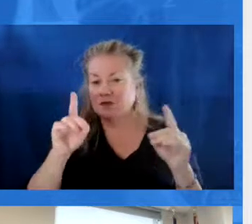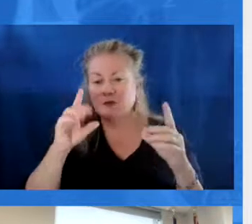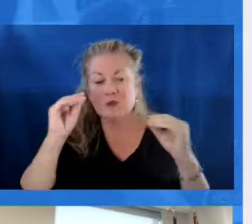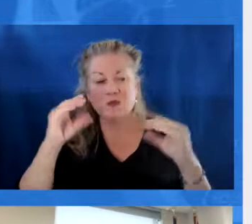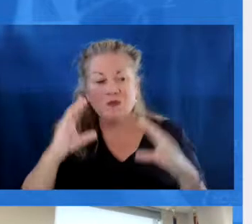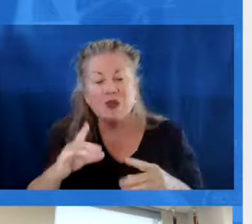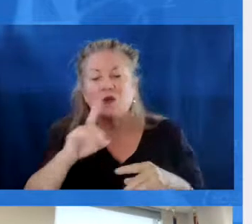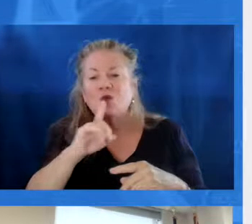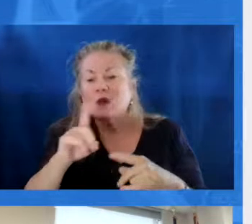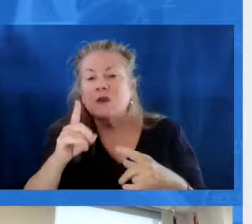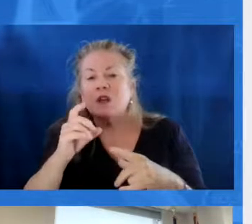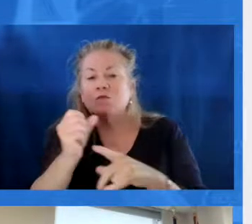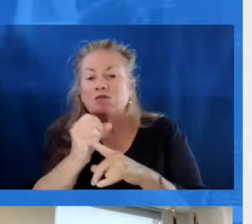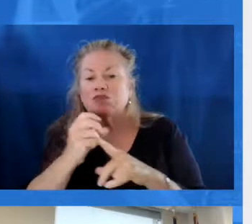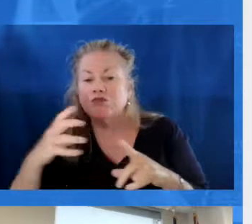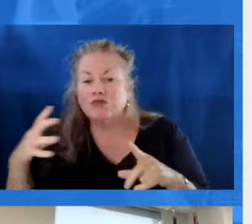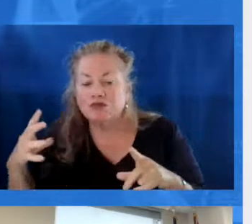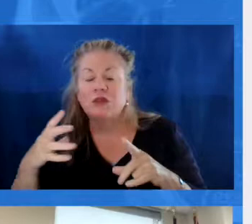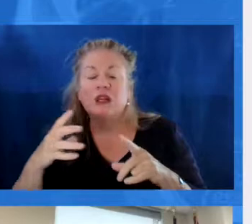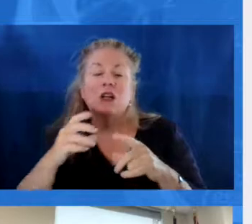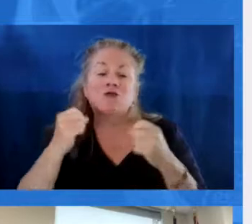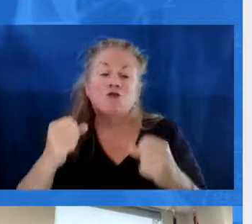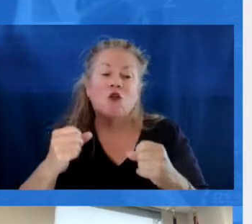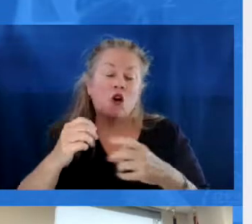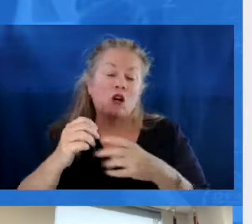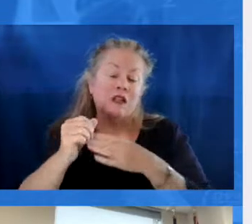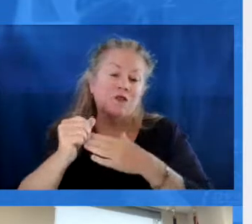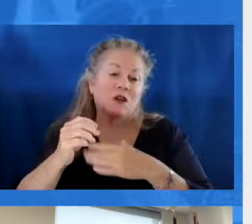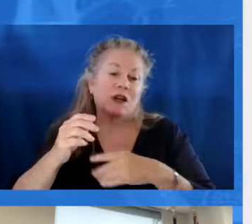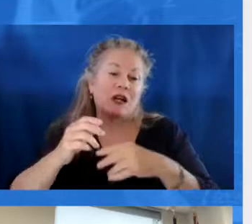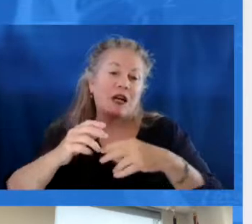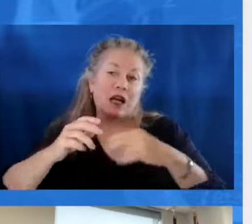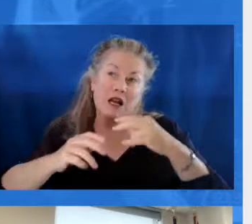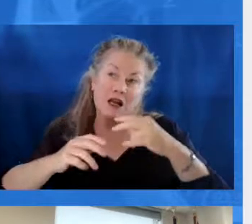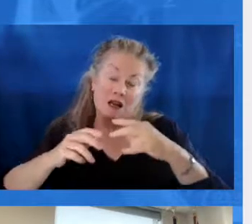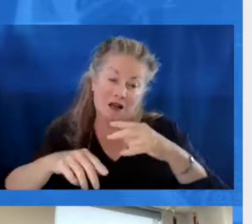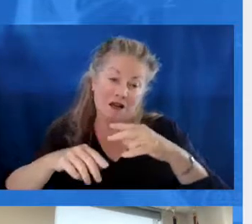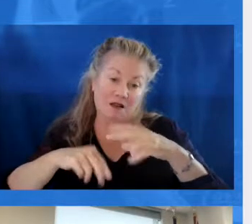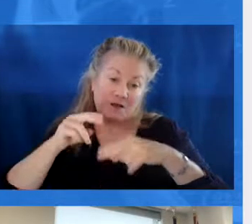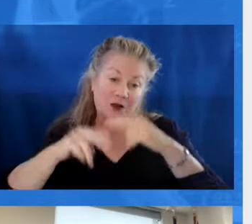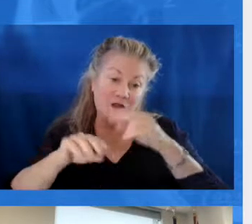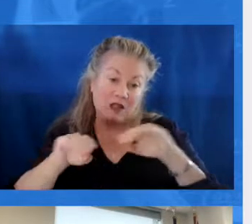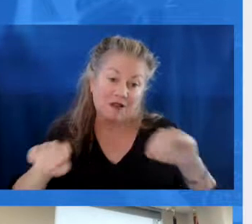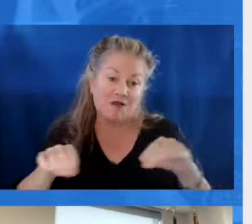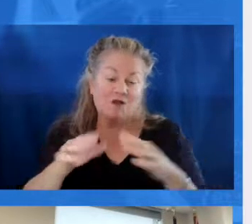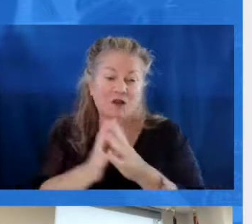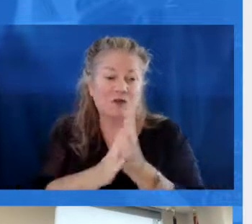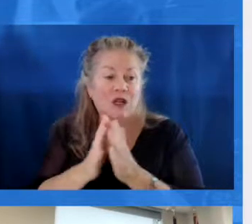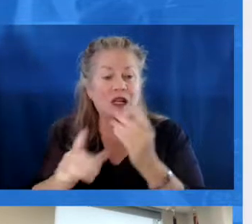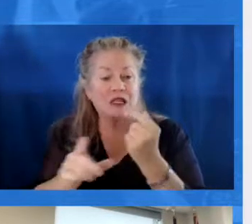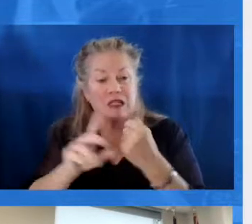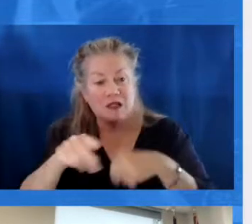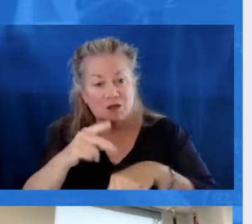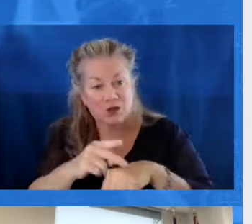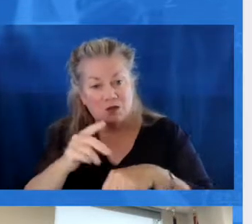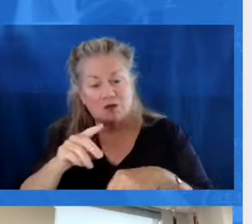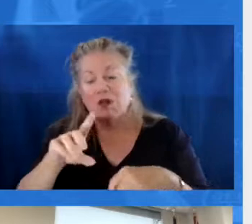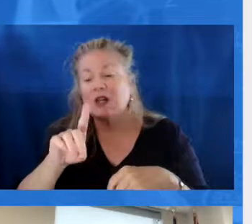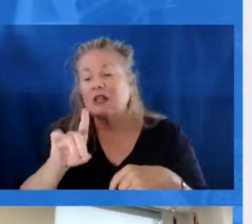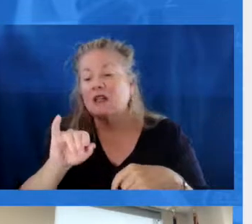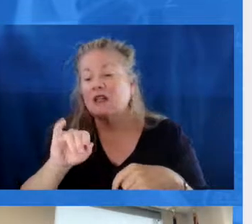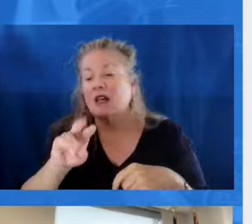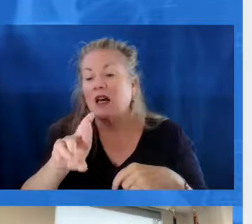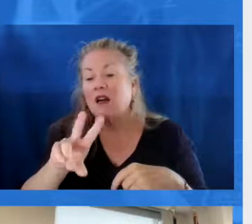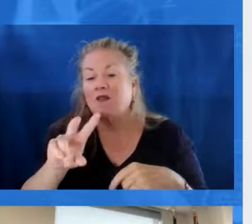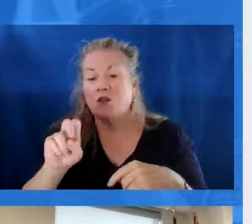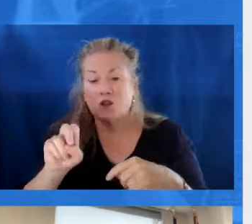just to educators and teachers. We really wanted to ensure that we had strong leadership at the building level. And so we have an aspiring assistant principal and